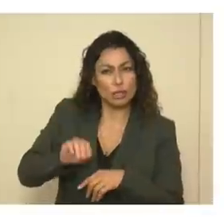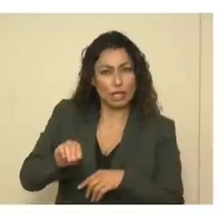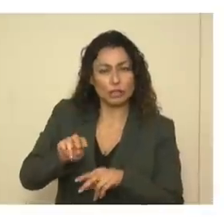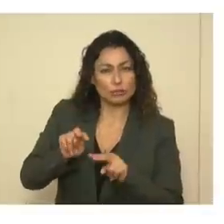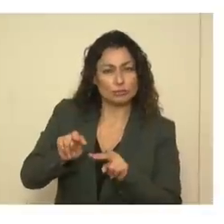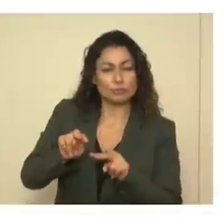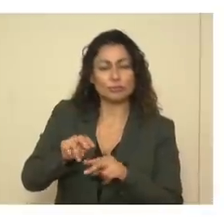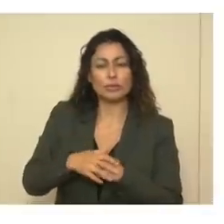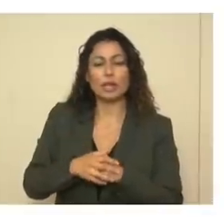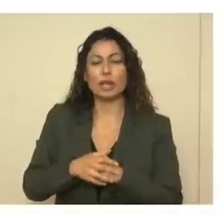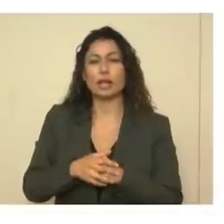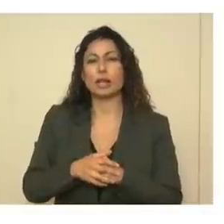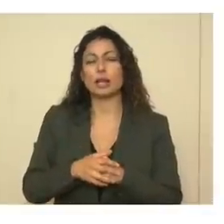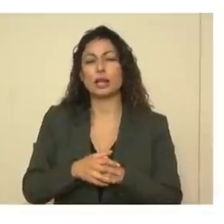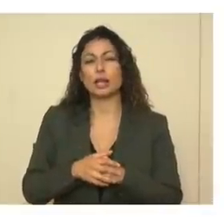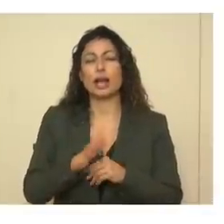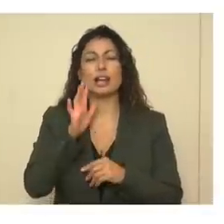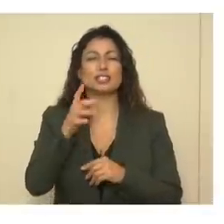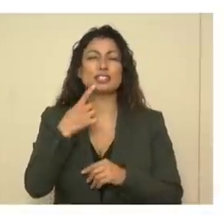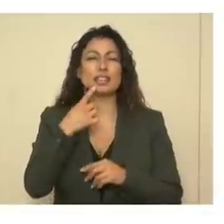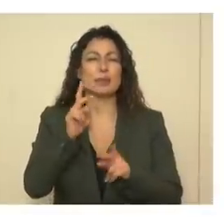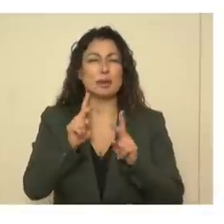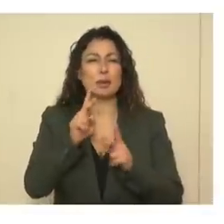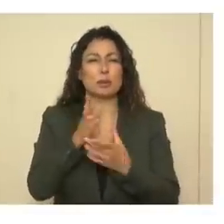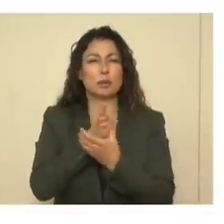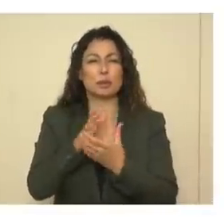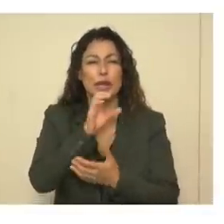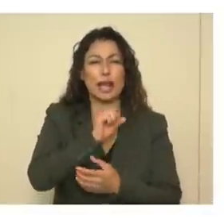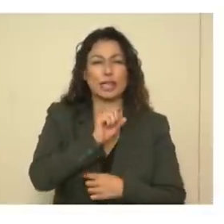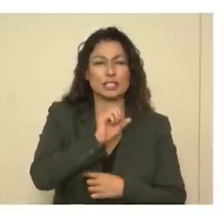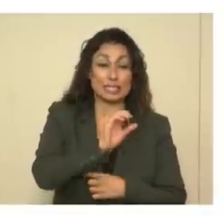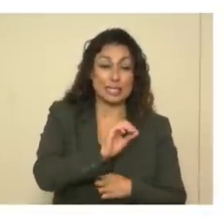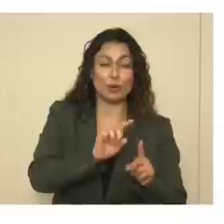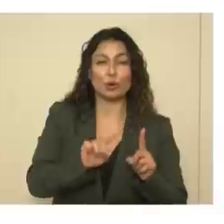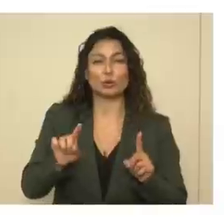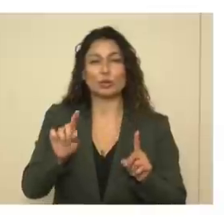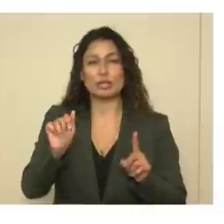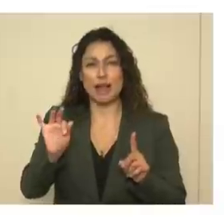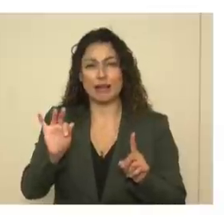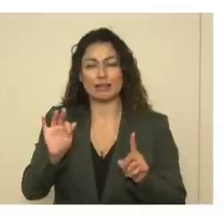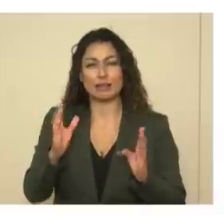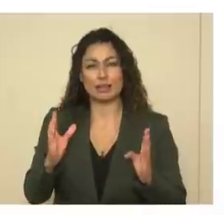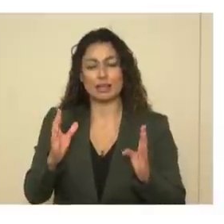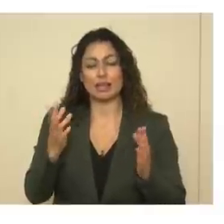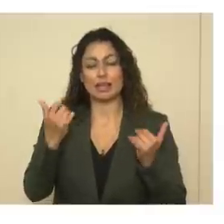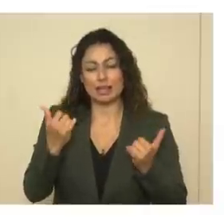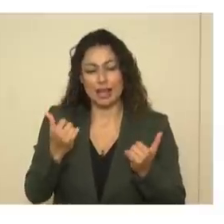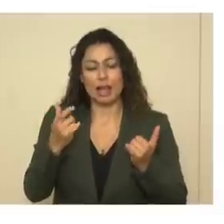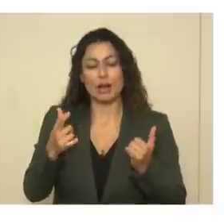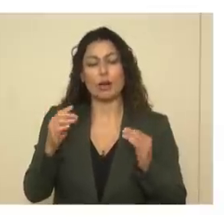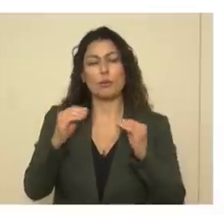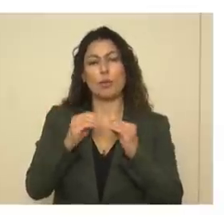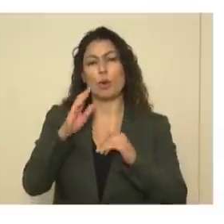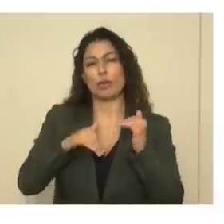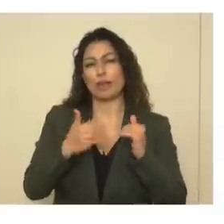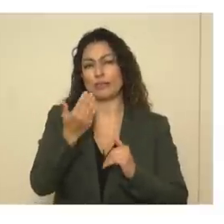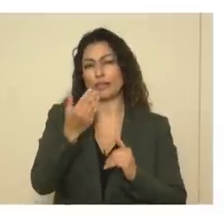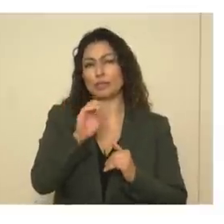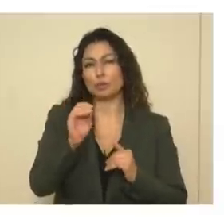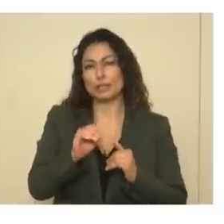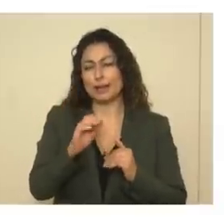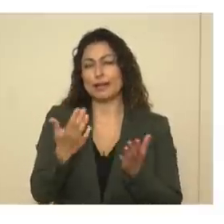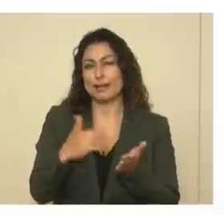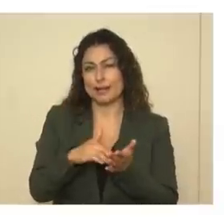And more probably, I should say, people between the ages of zero and 19. And they're totaling now more than 15% again.